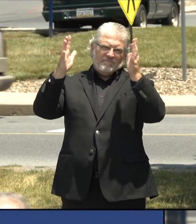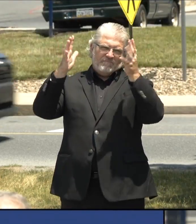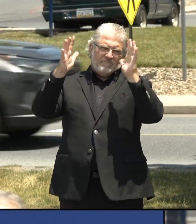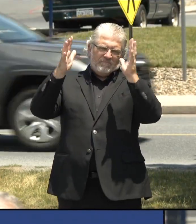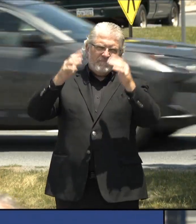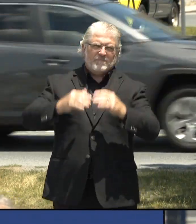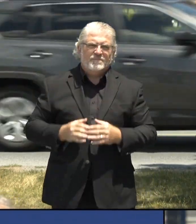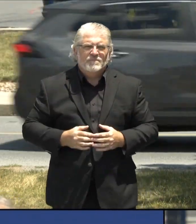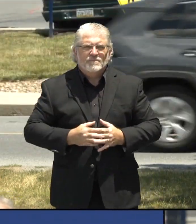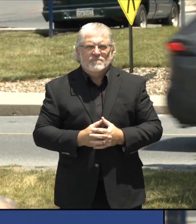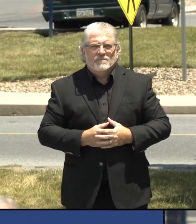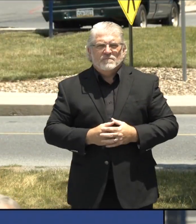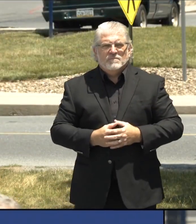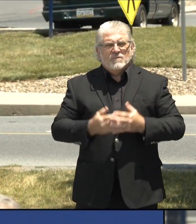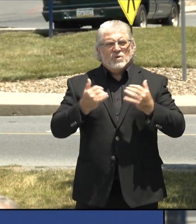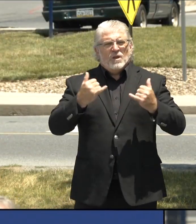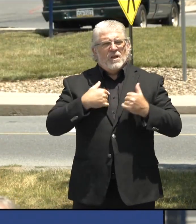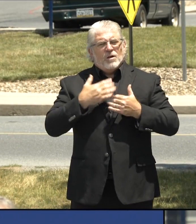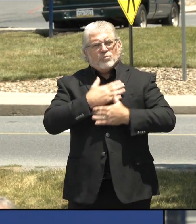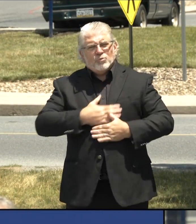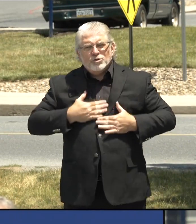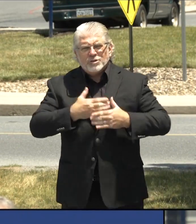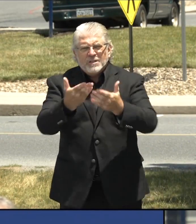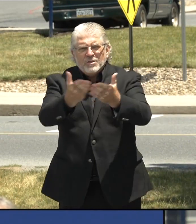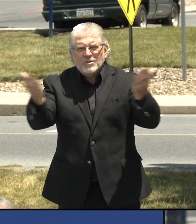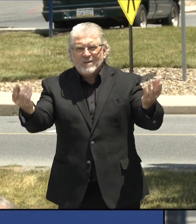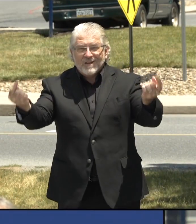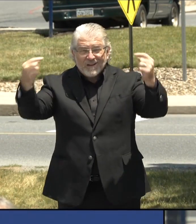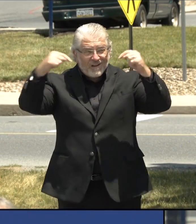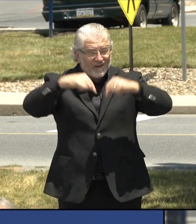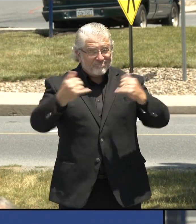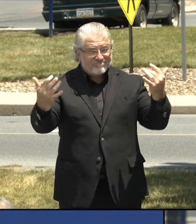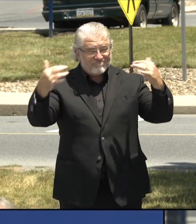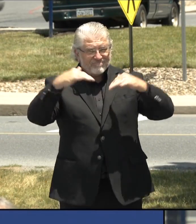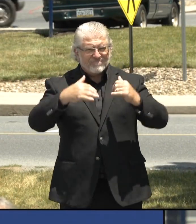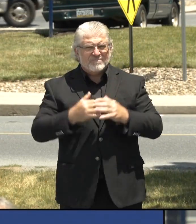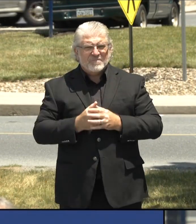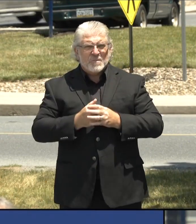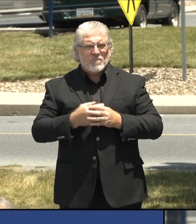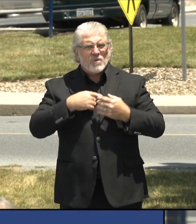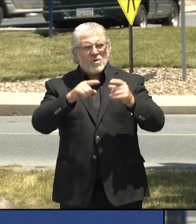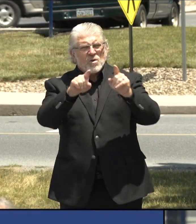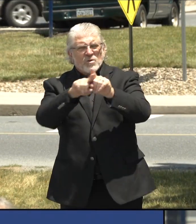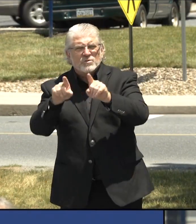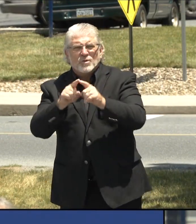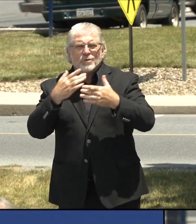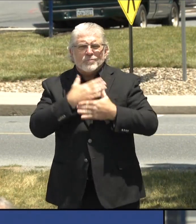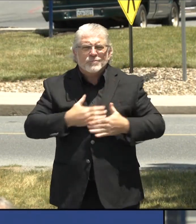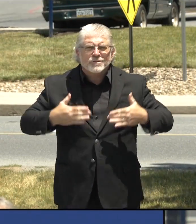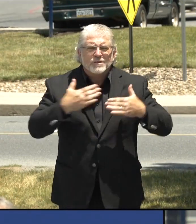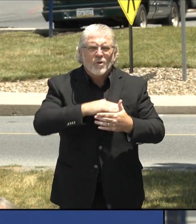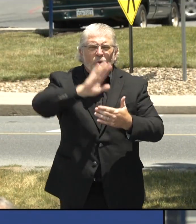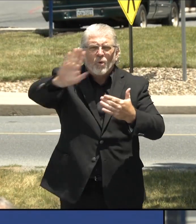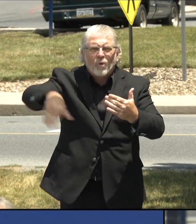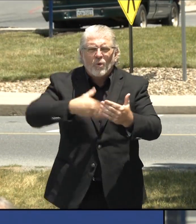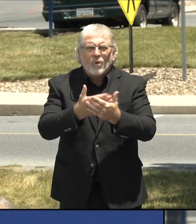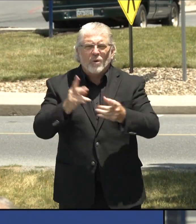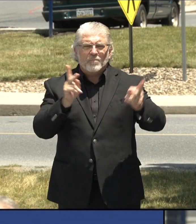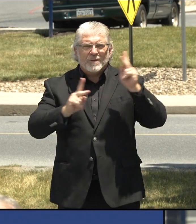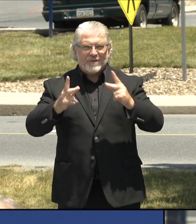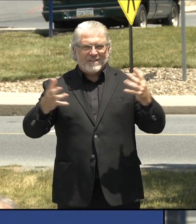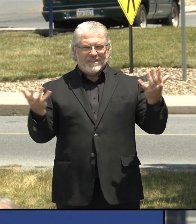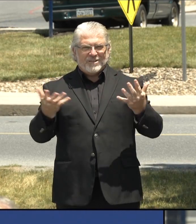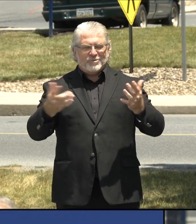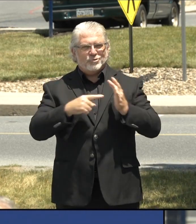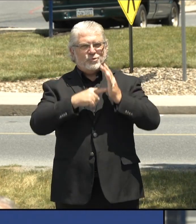So I appreciate your being here today, and I appreciate everyone in particular being here, demonstrating